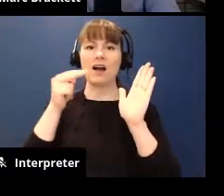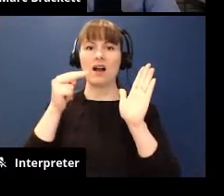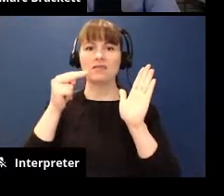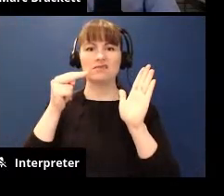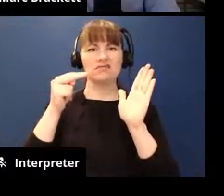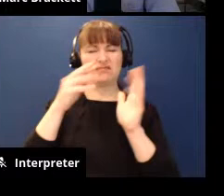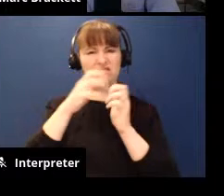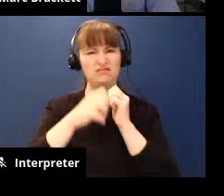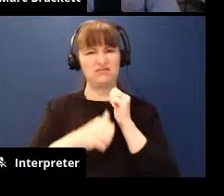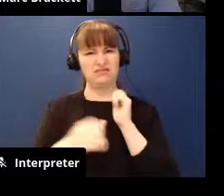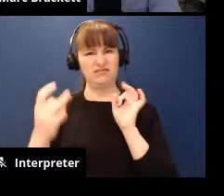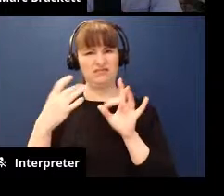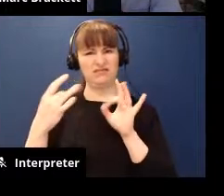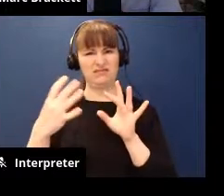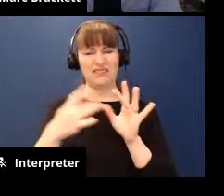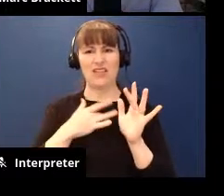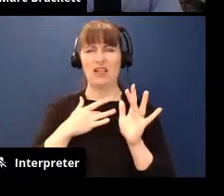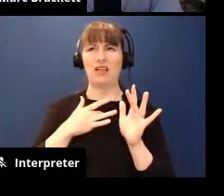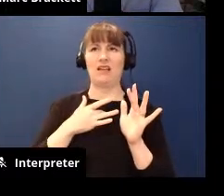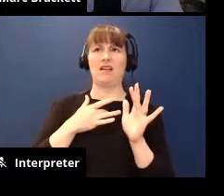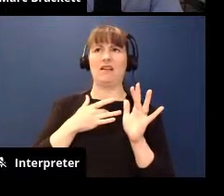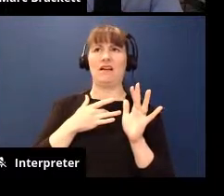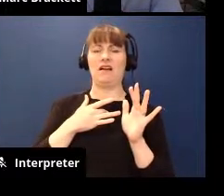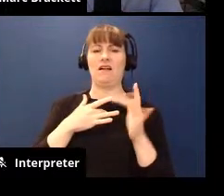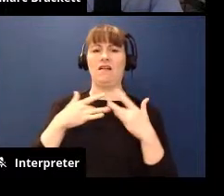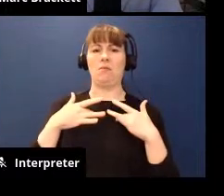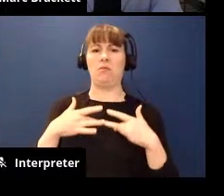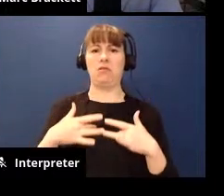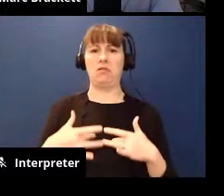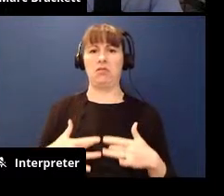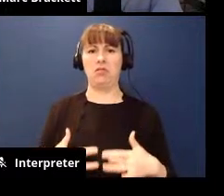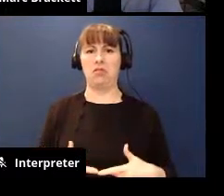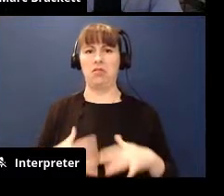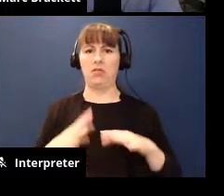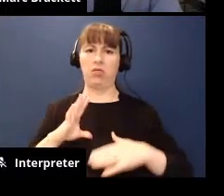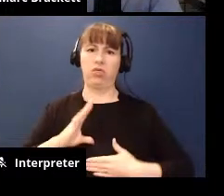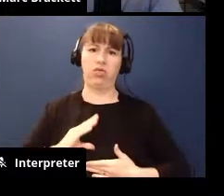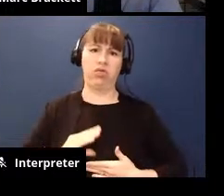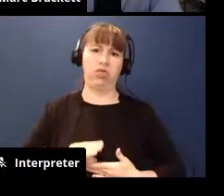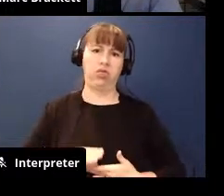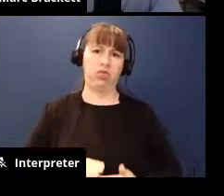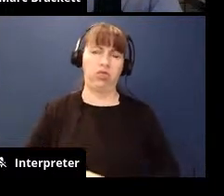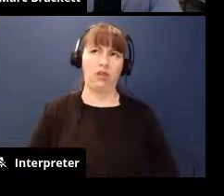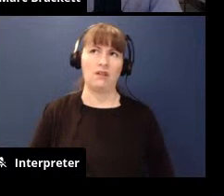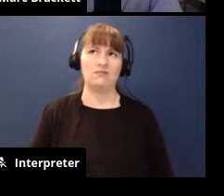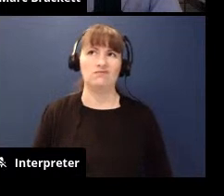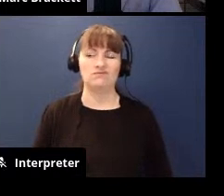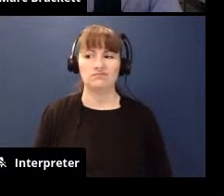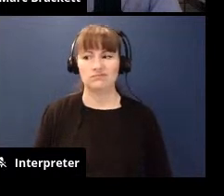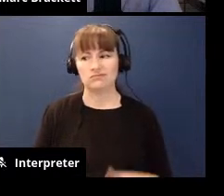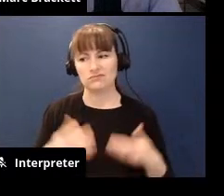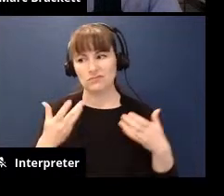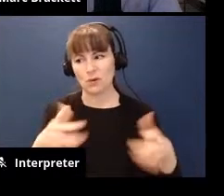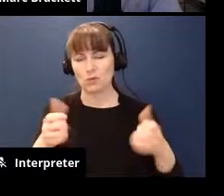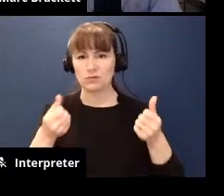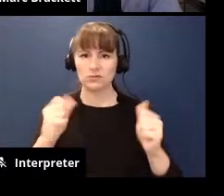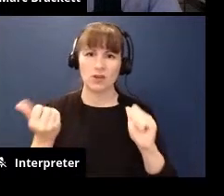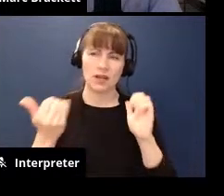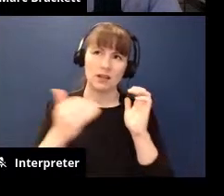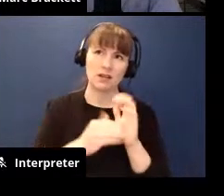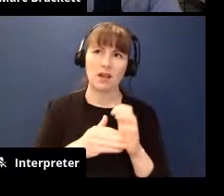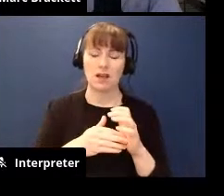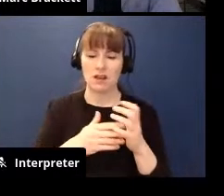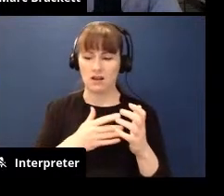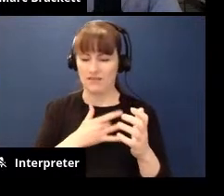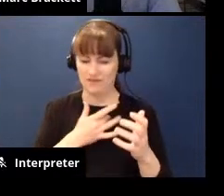feedback and just feeling so uh demoralized and like just like deflated and not wanting to try again and not knowing what to do